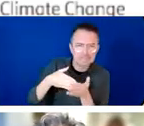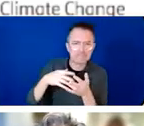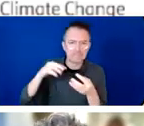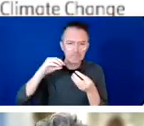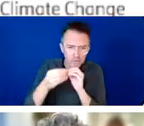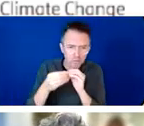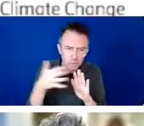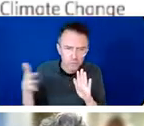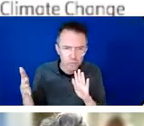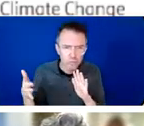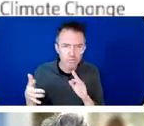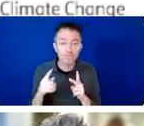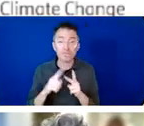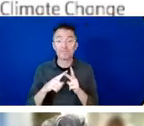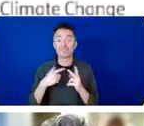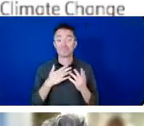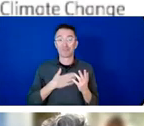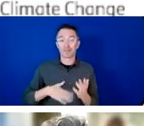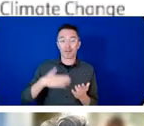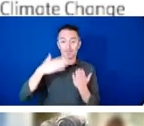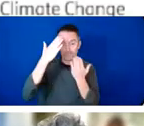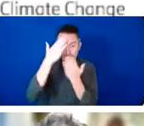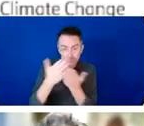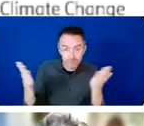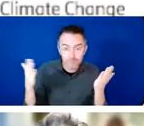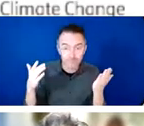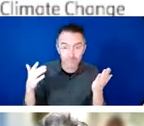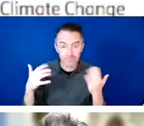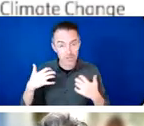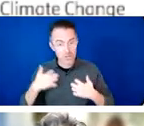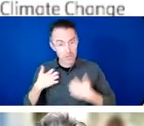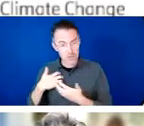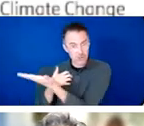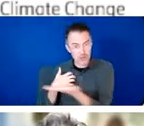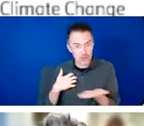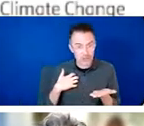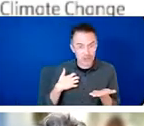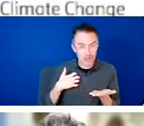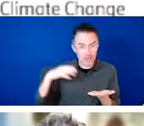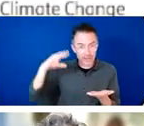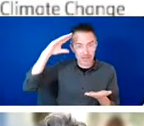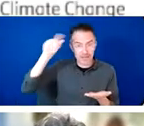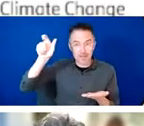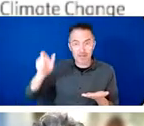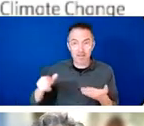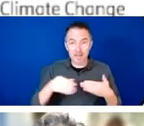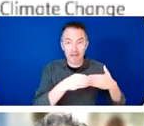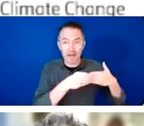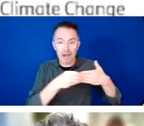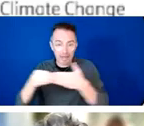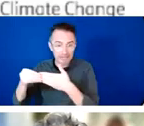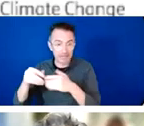esteemed speaker, a leader for the people, Excellency Homed Seidi,